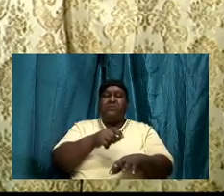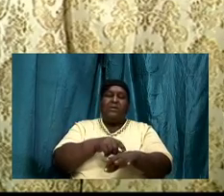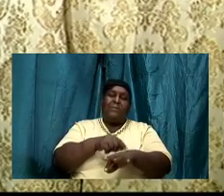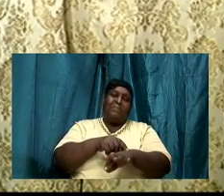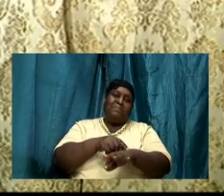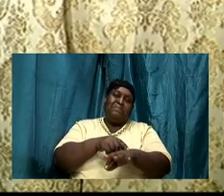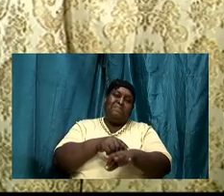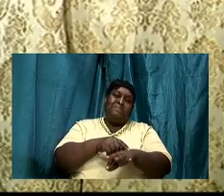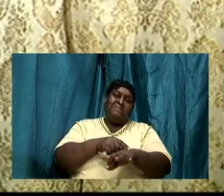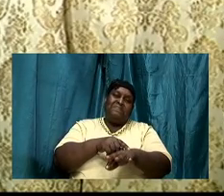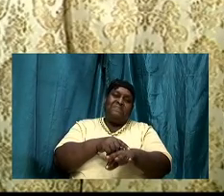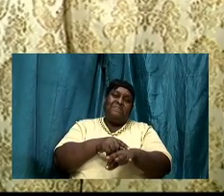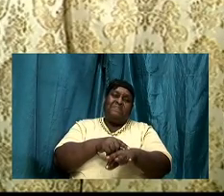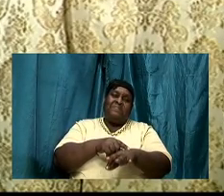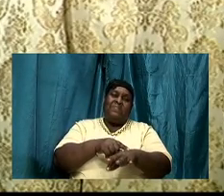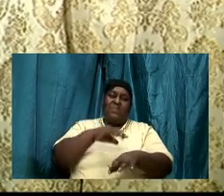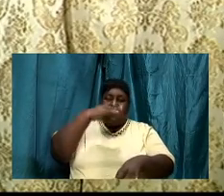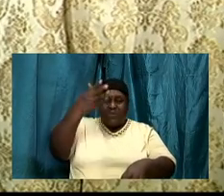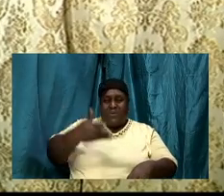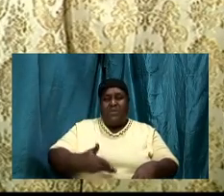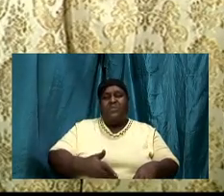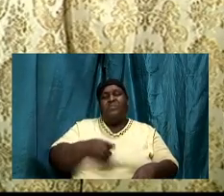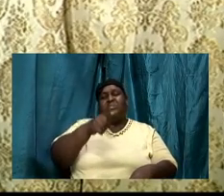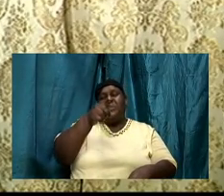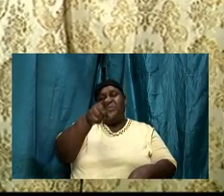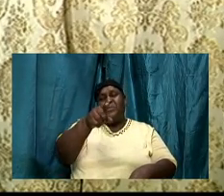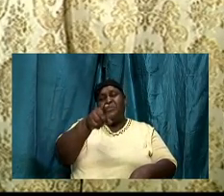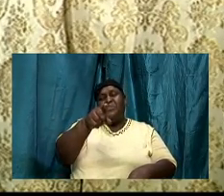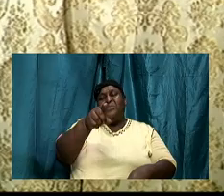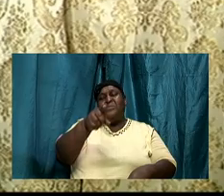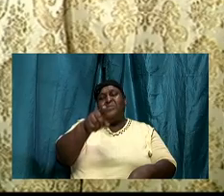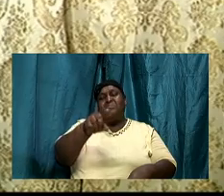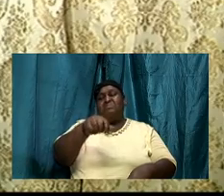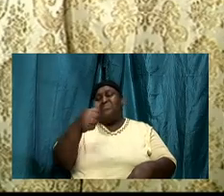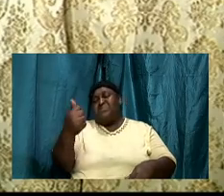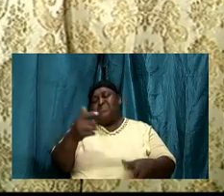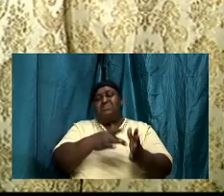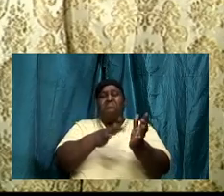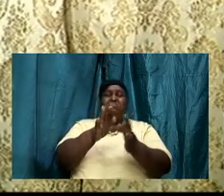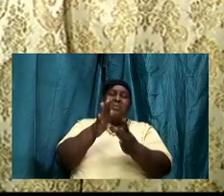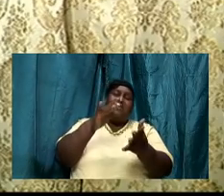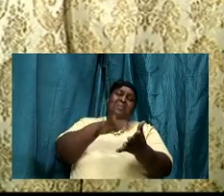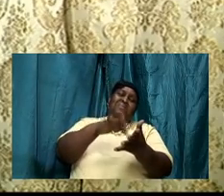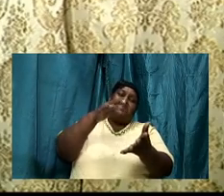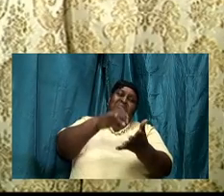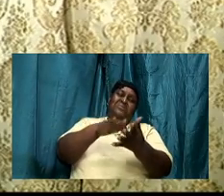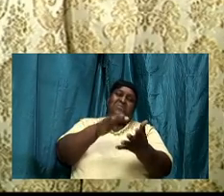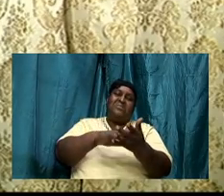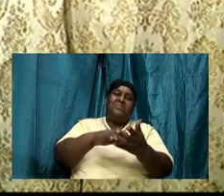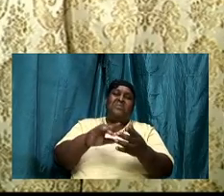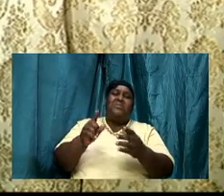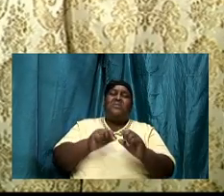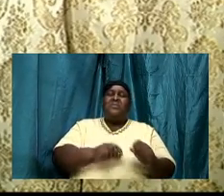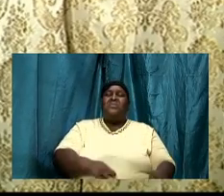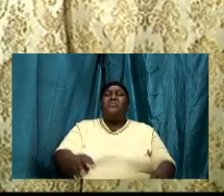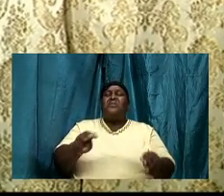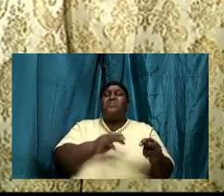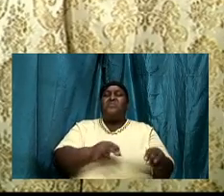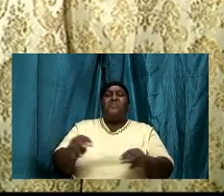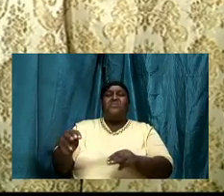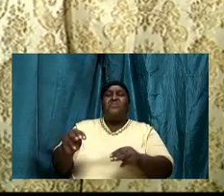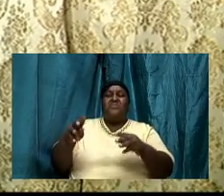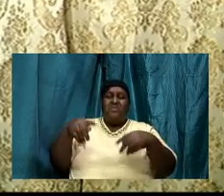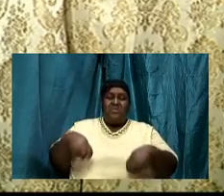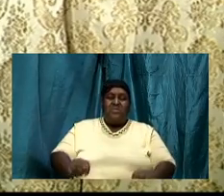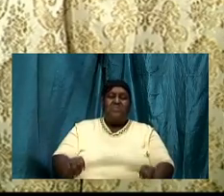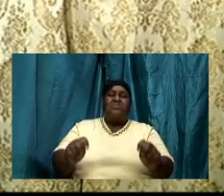and welcome you to another Bible study. We are moving at this time to try